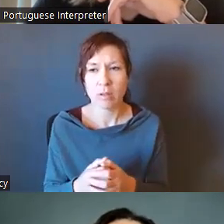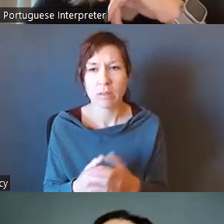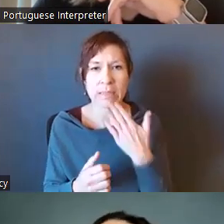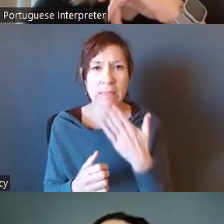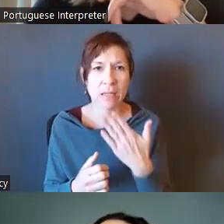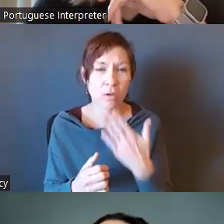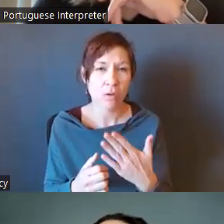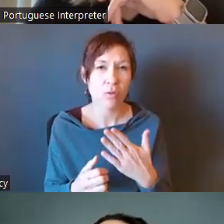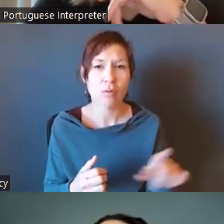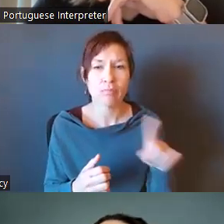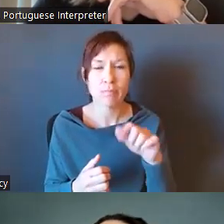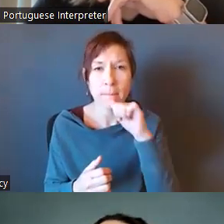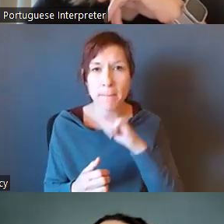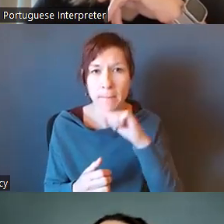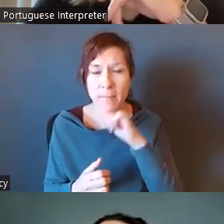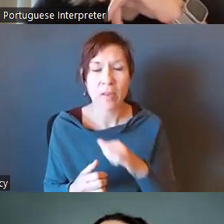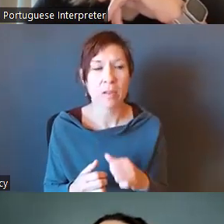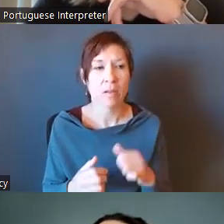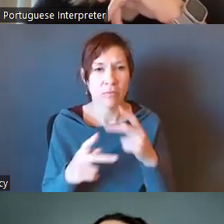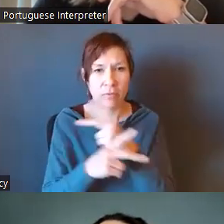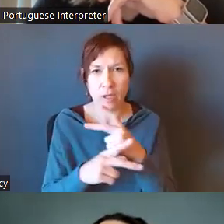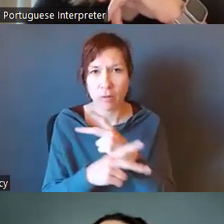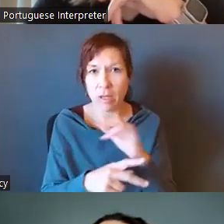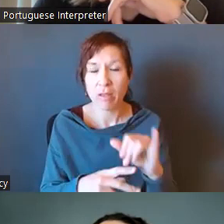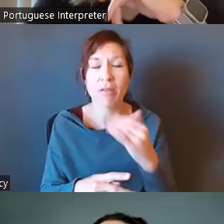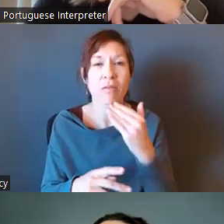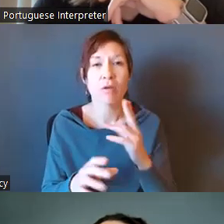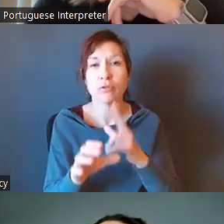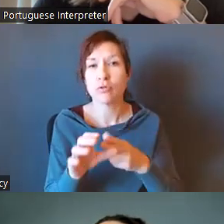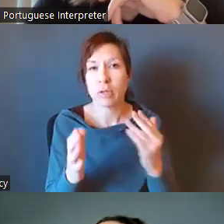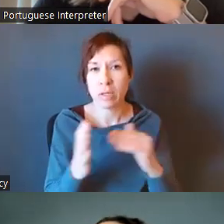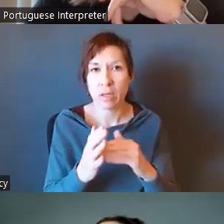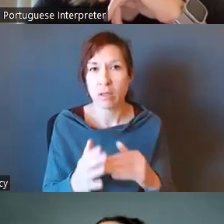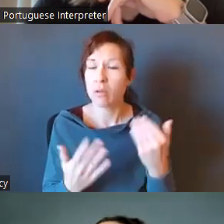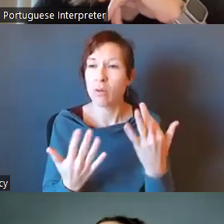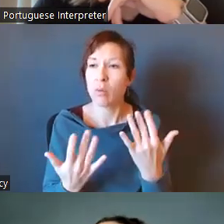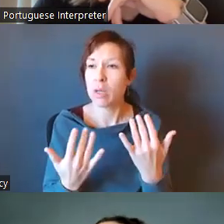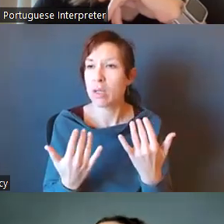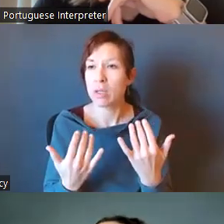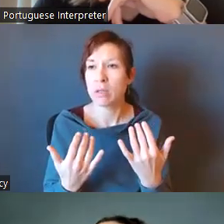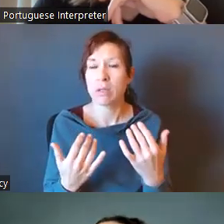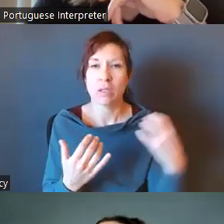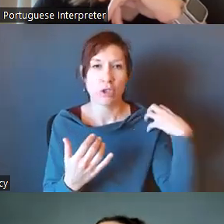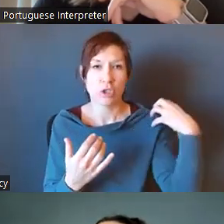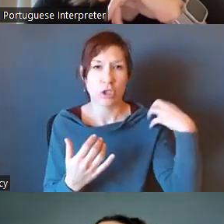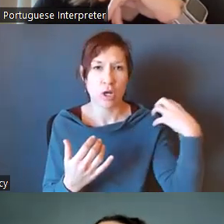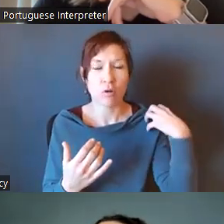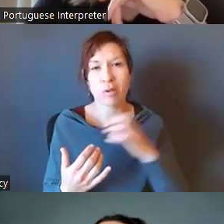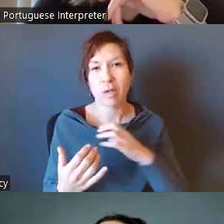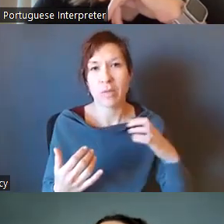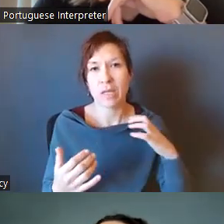everyone's patience as we sorted through that, and thank you for rejoining. We're just waiting for our chair, Rishi,